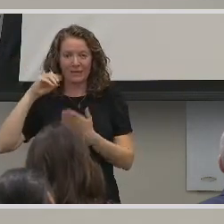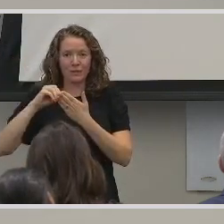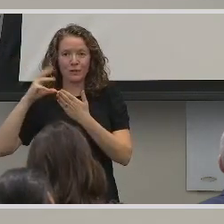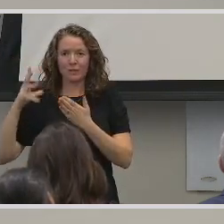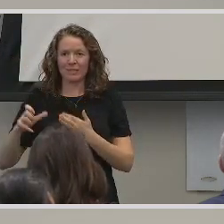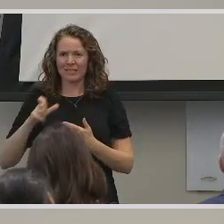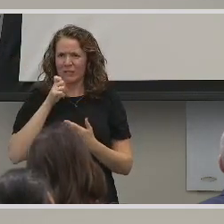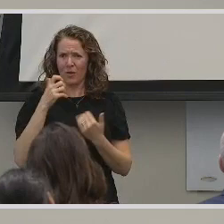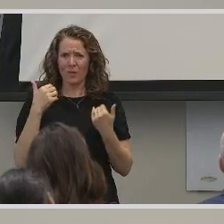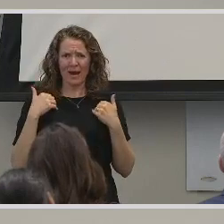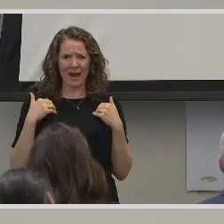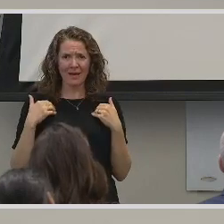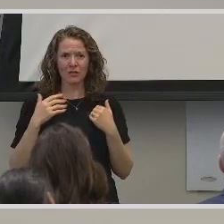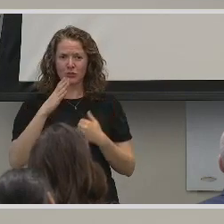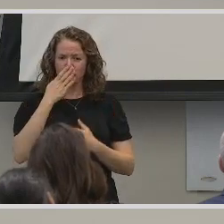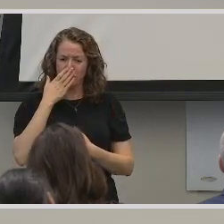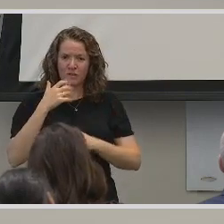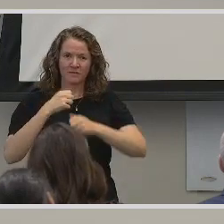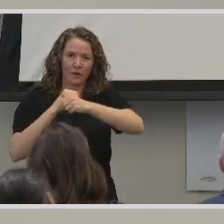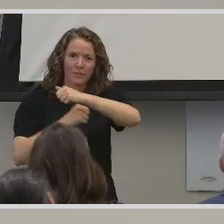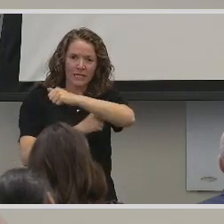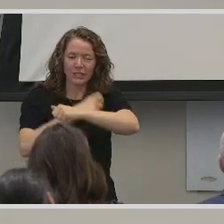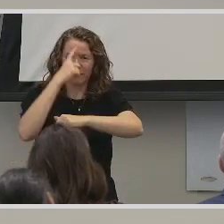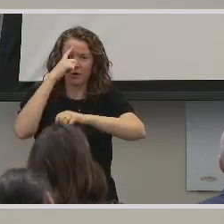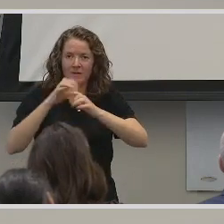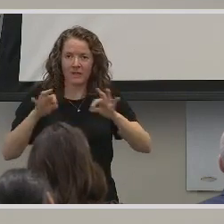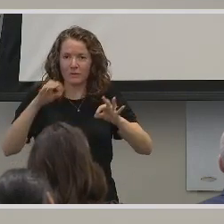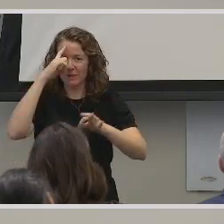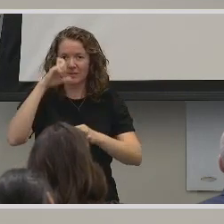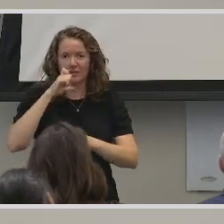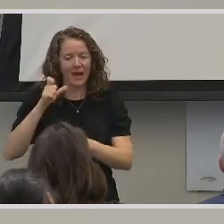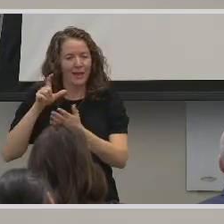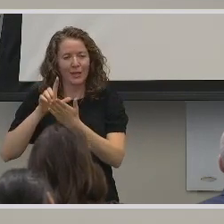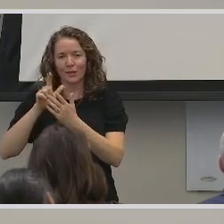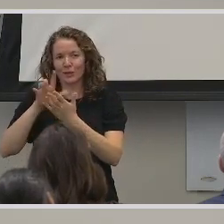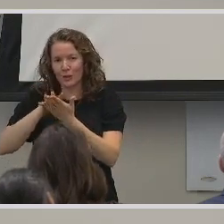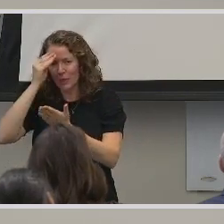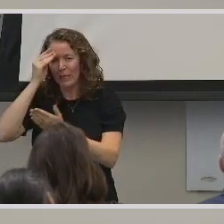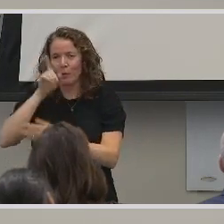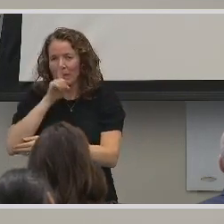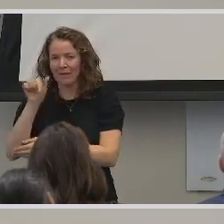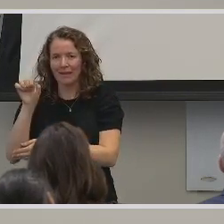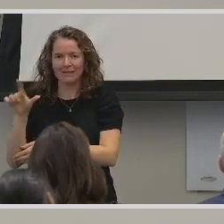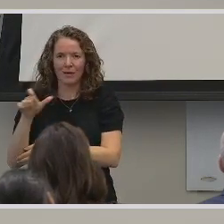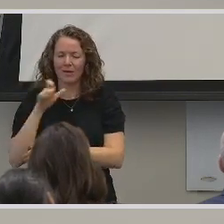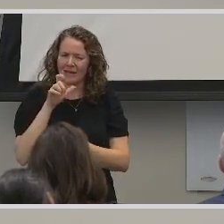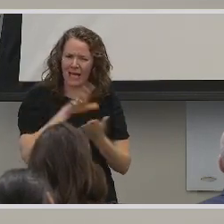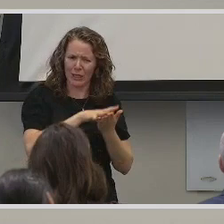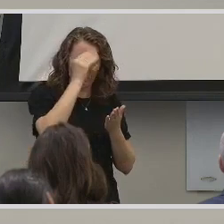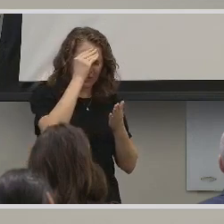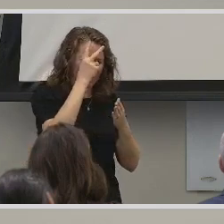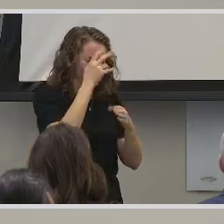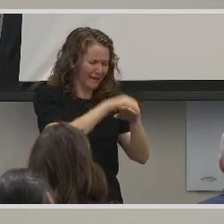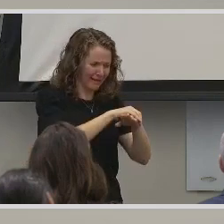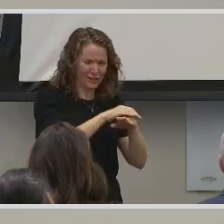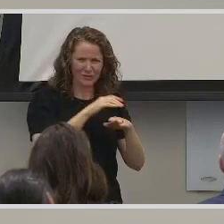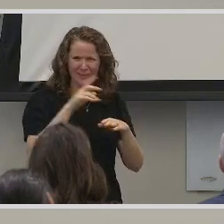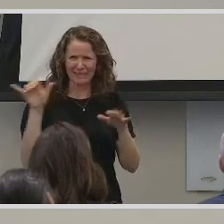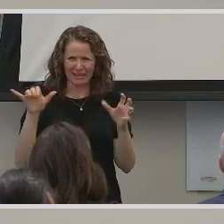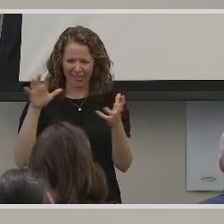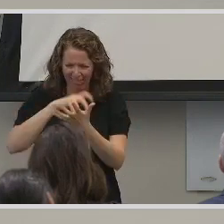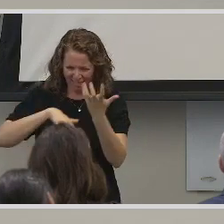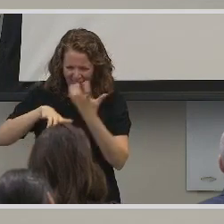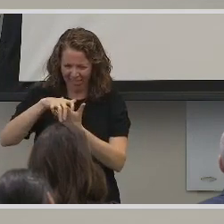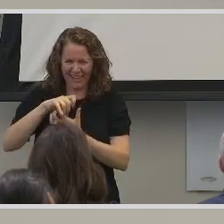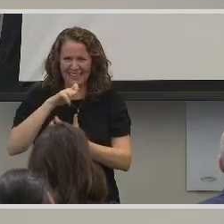do not have a solid foundation in the language because they're not learning American Signed English and they're not learning English. They're learning both together and it's not a language.